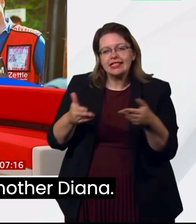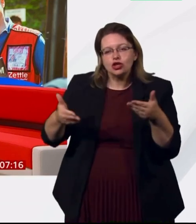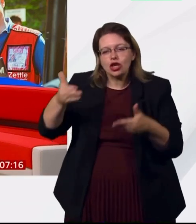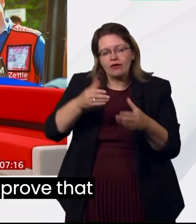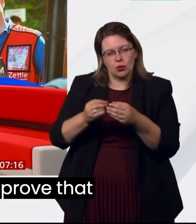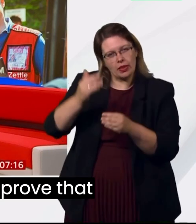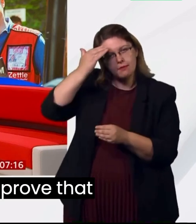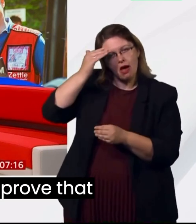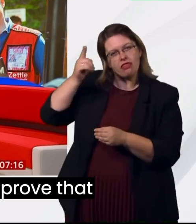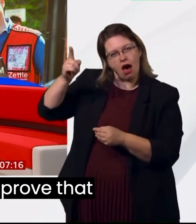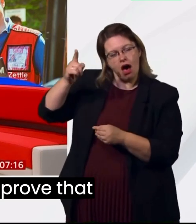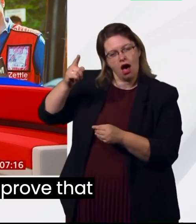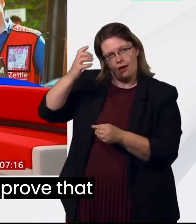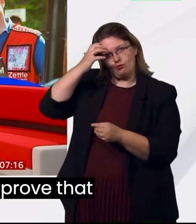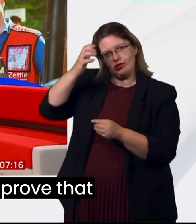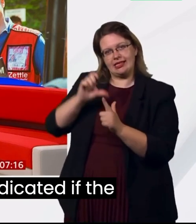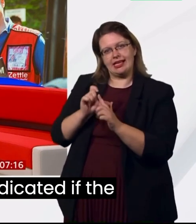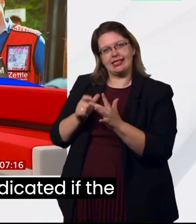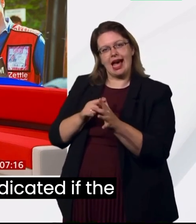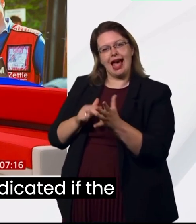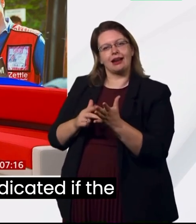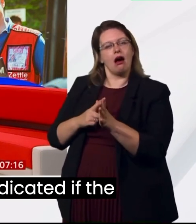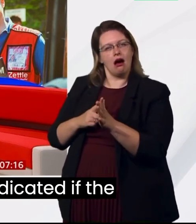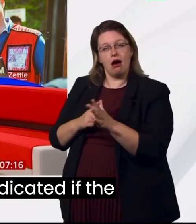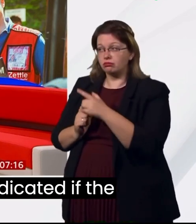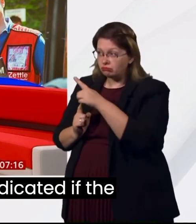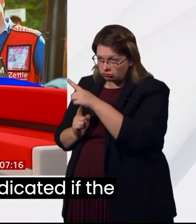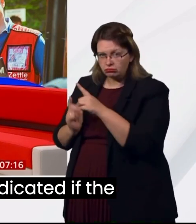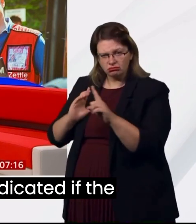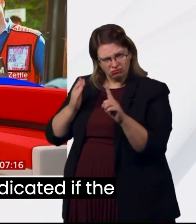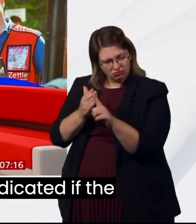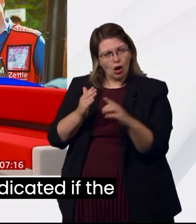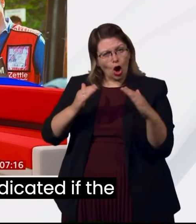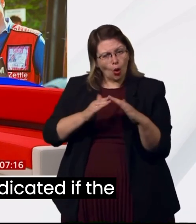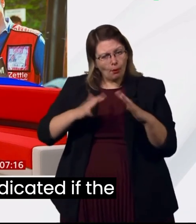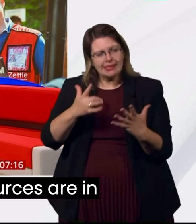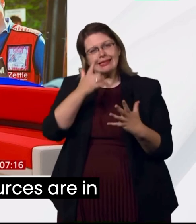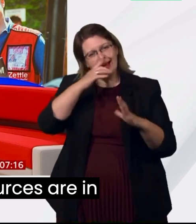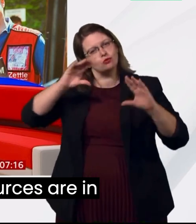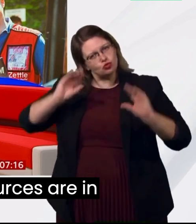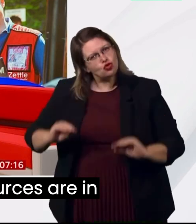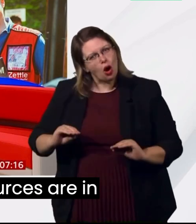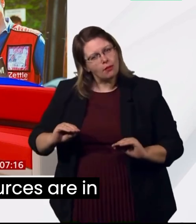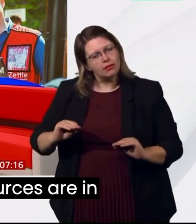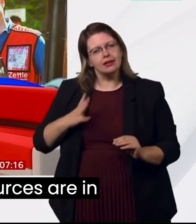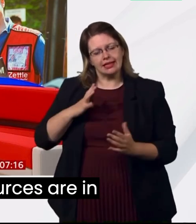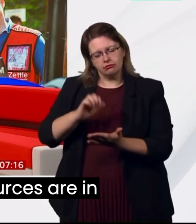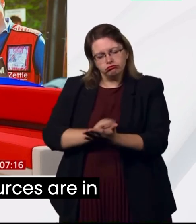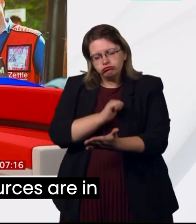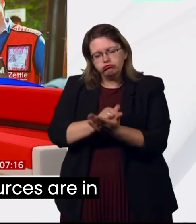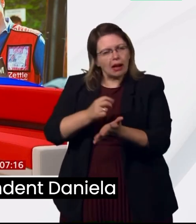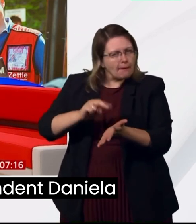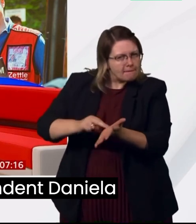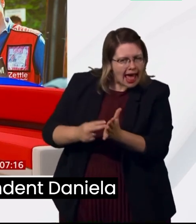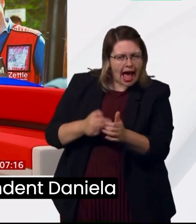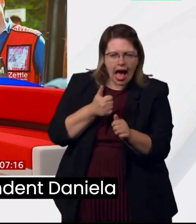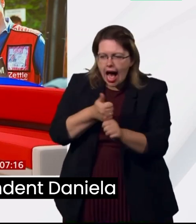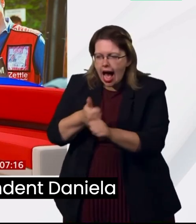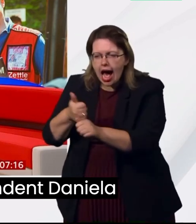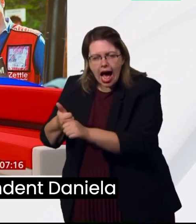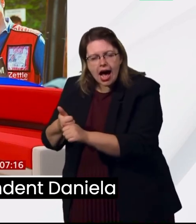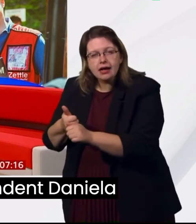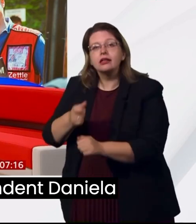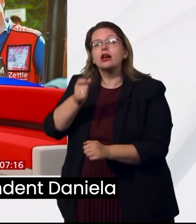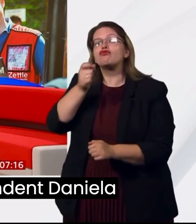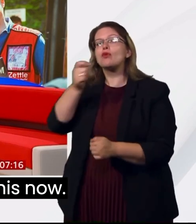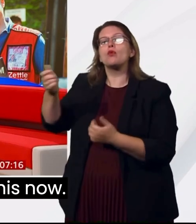Diana. Prince William wants to prove that homelessness can be eradicated if the right planning and resources are in place. Our